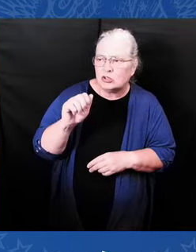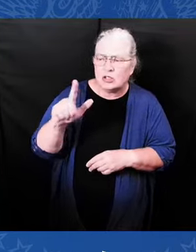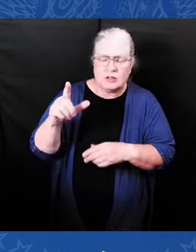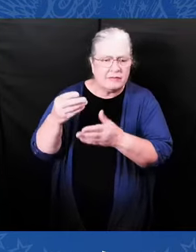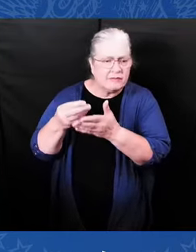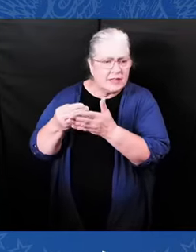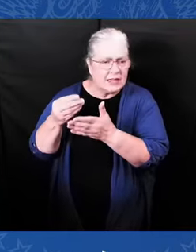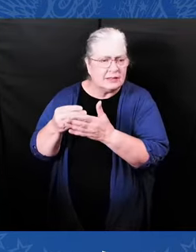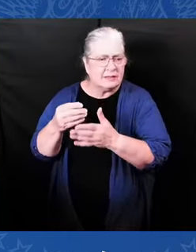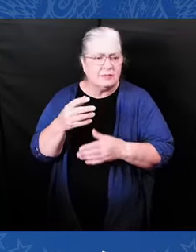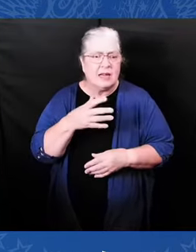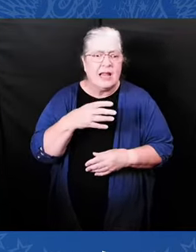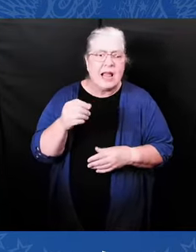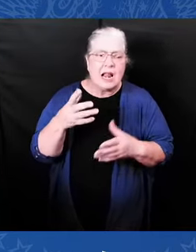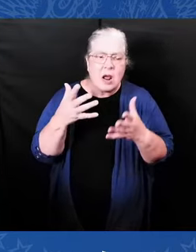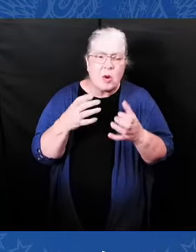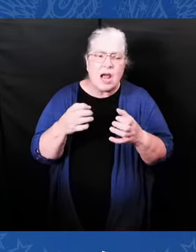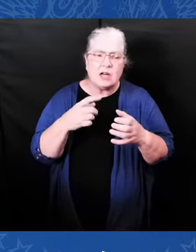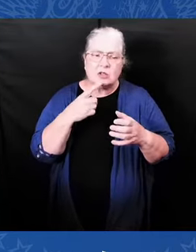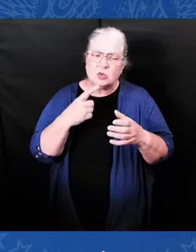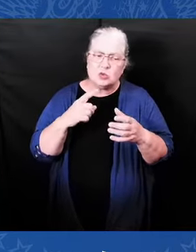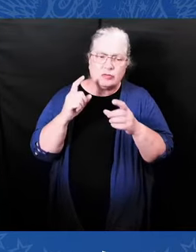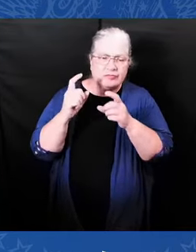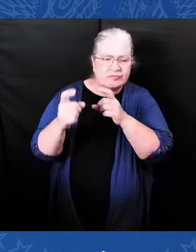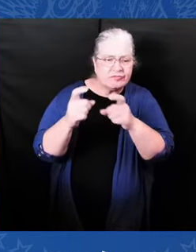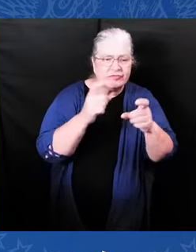representing 50 years of hip-hop.